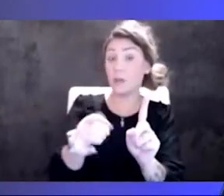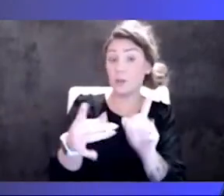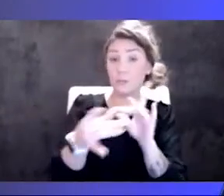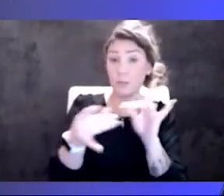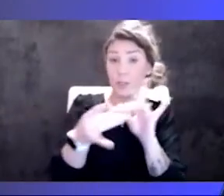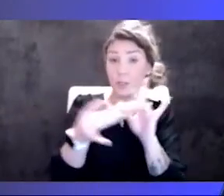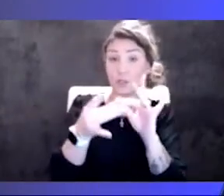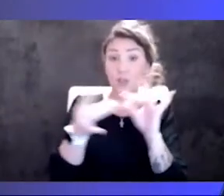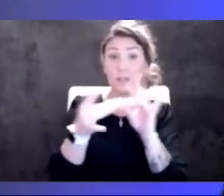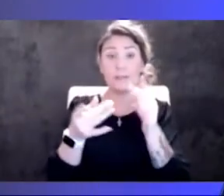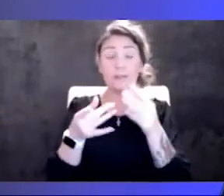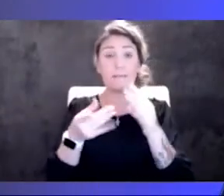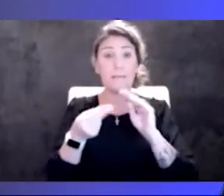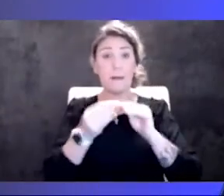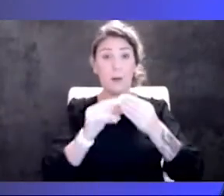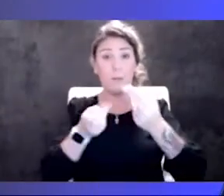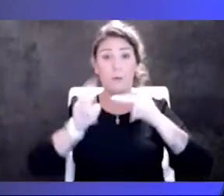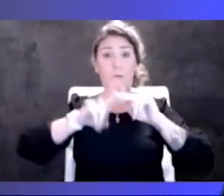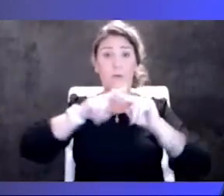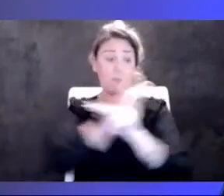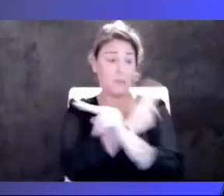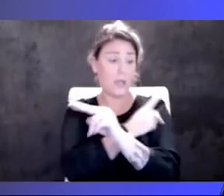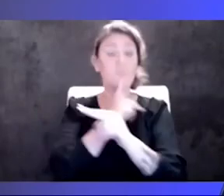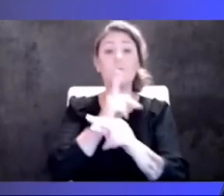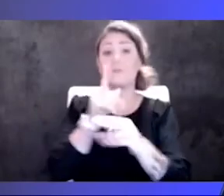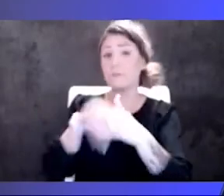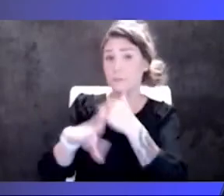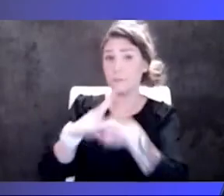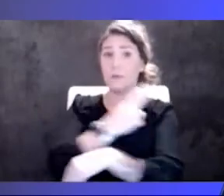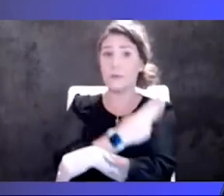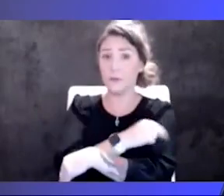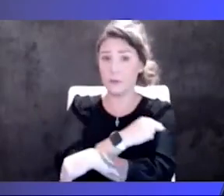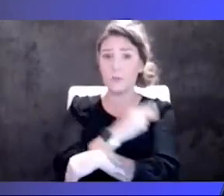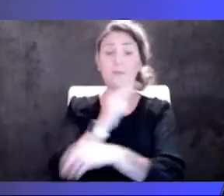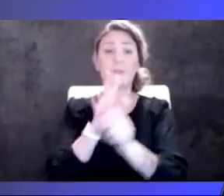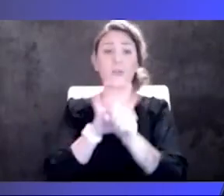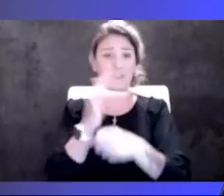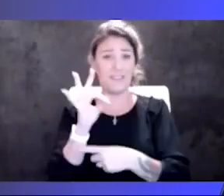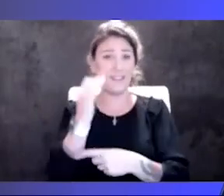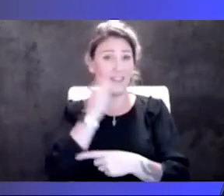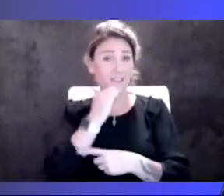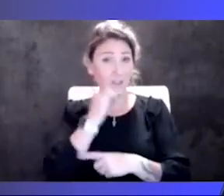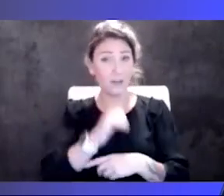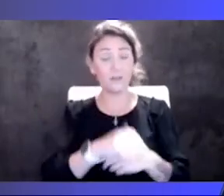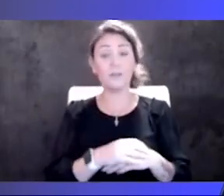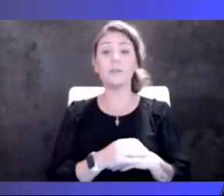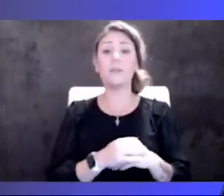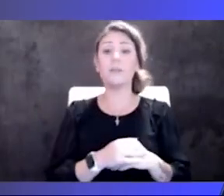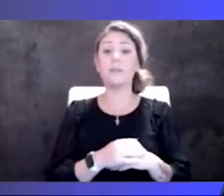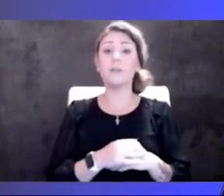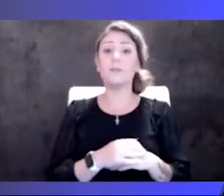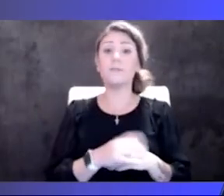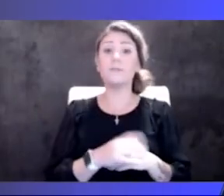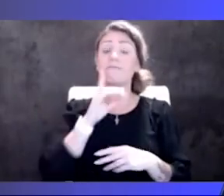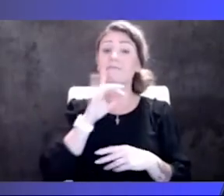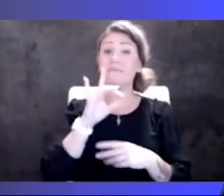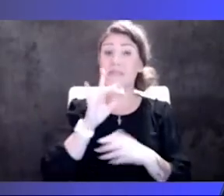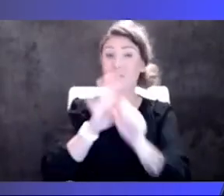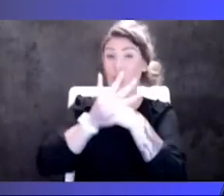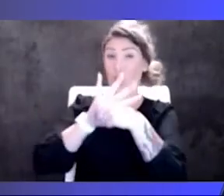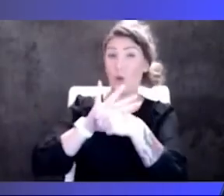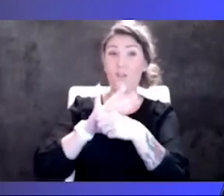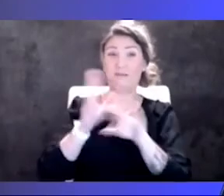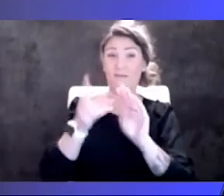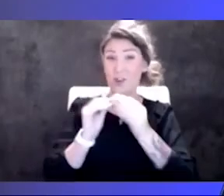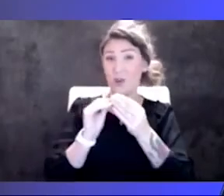increase in the number of patients who are admitted with COVID-19 each day. Case rates are something that we use a little bit as